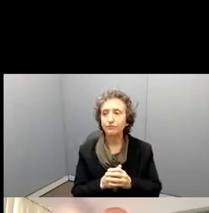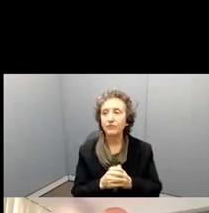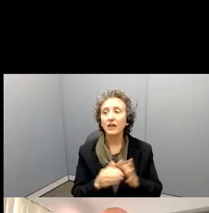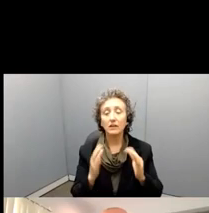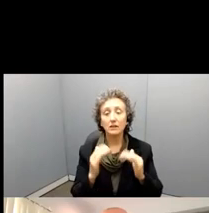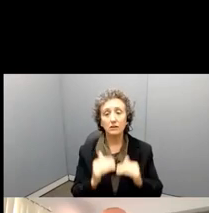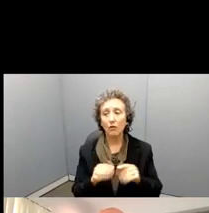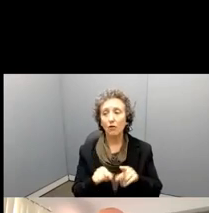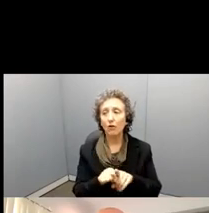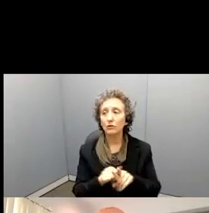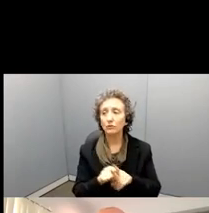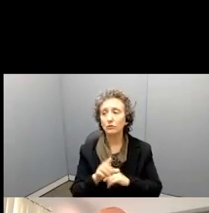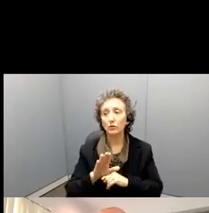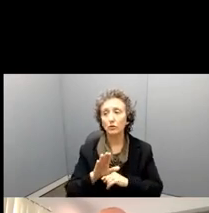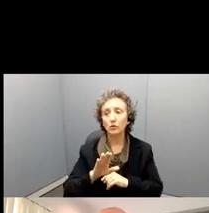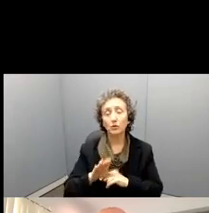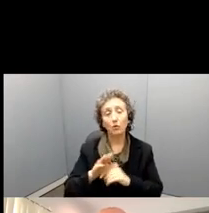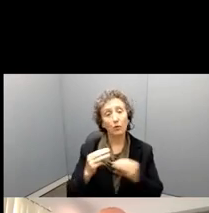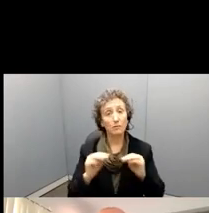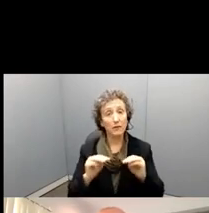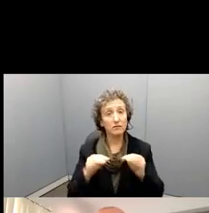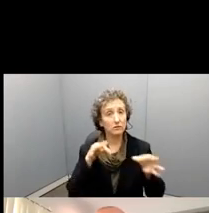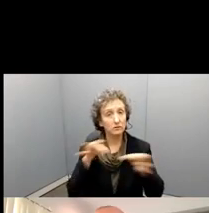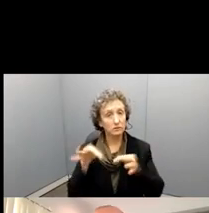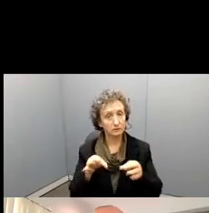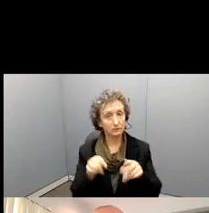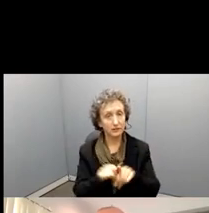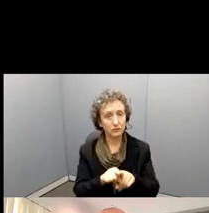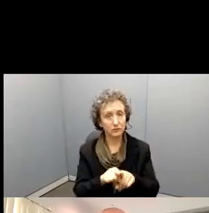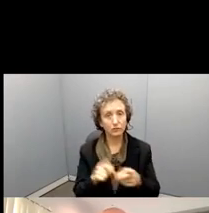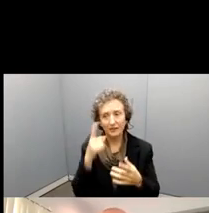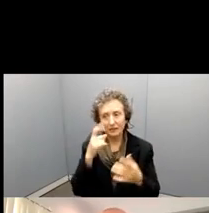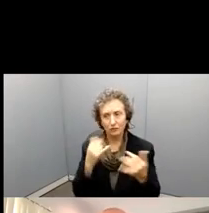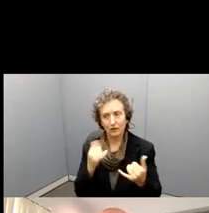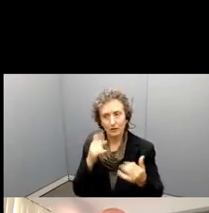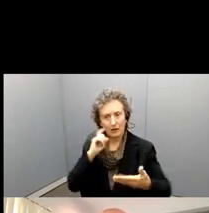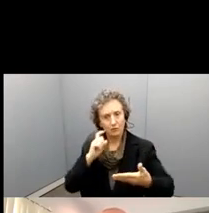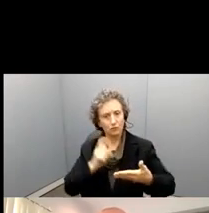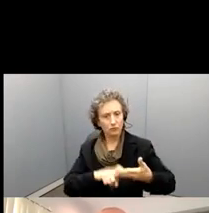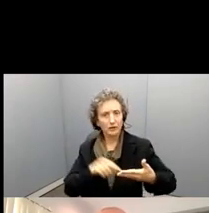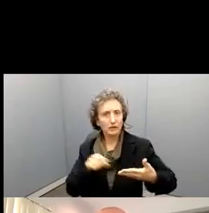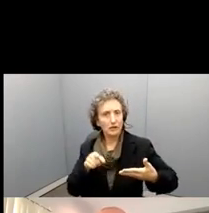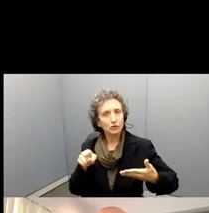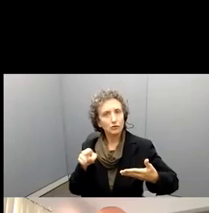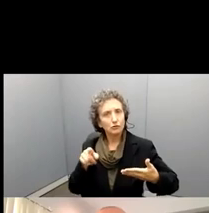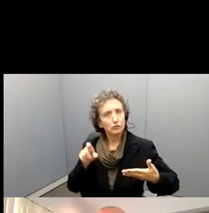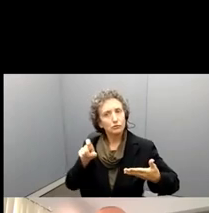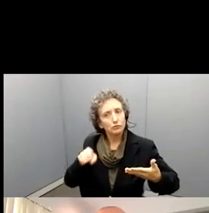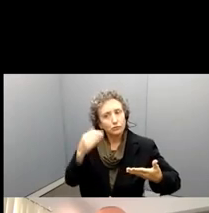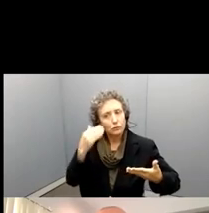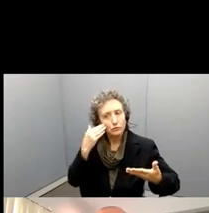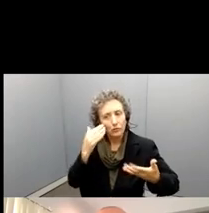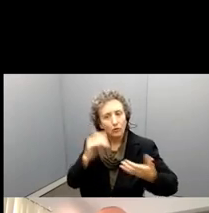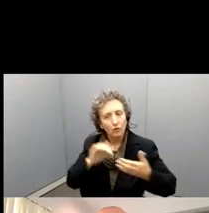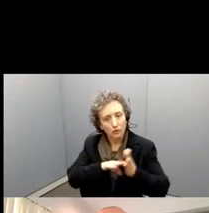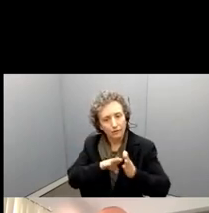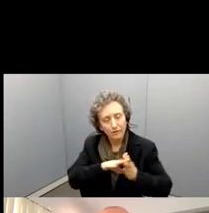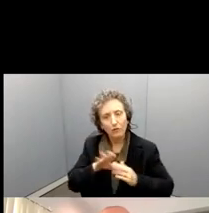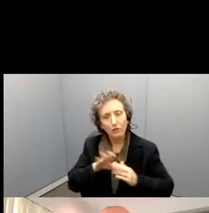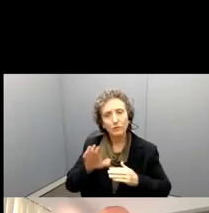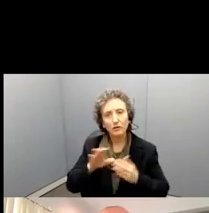in your, in your research method. Because at this stage, we would do recognize that you should be, you're, you're developing your dissertations. Many